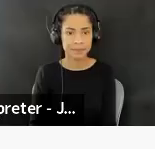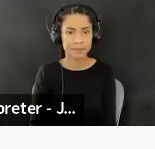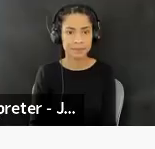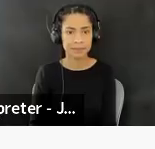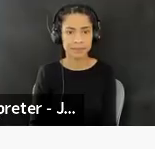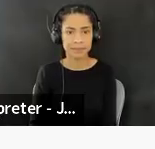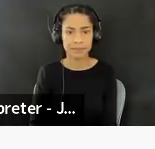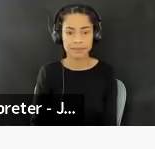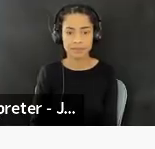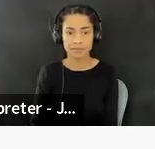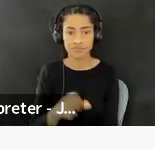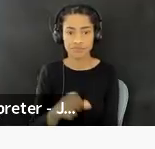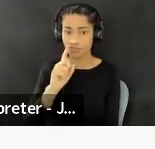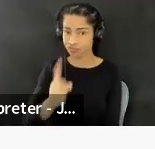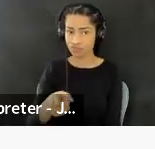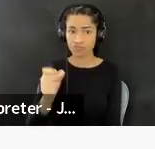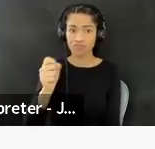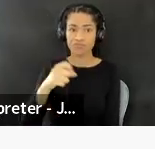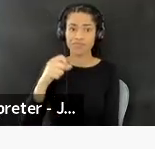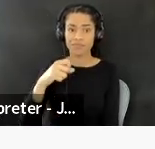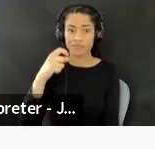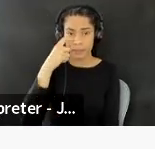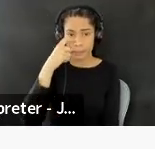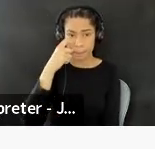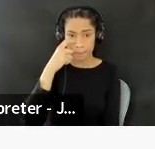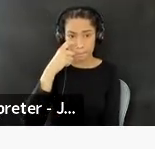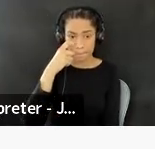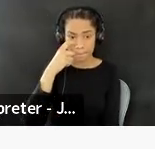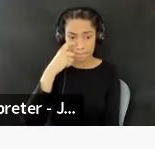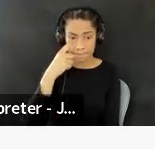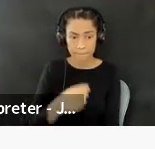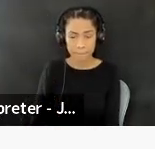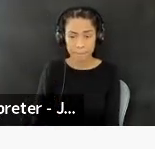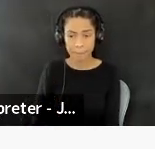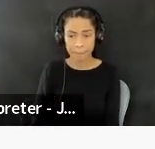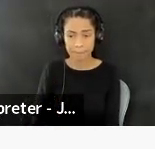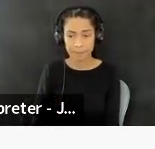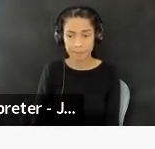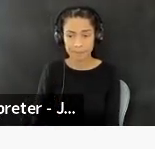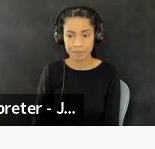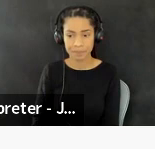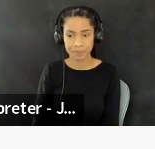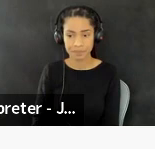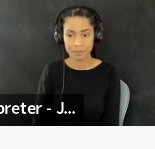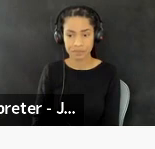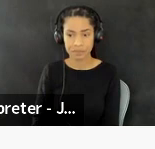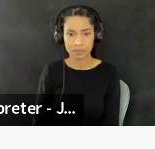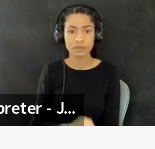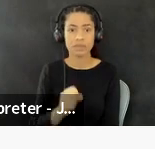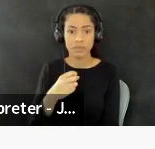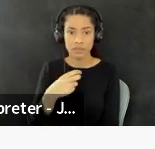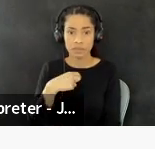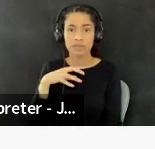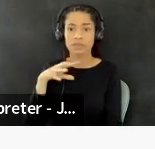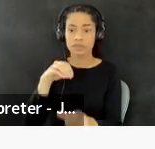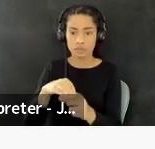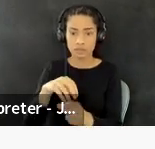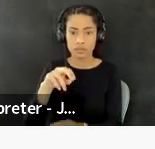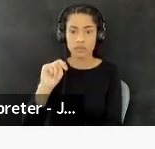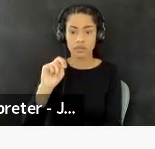Sure. Yeah. I, um, so I got involved in the network track, um,